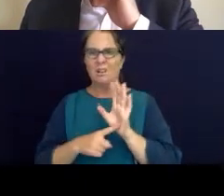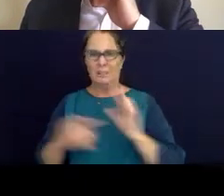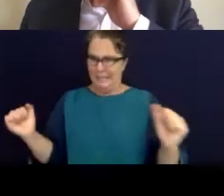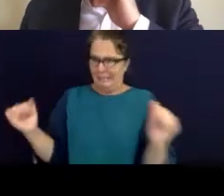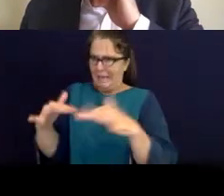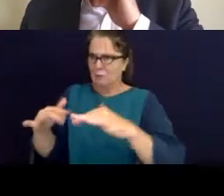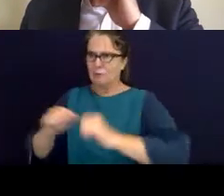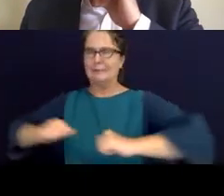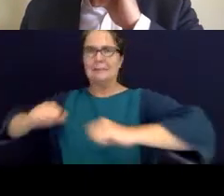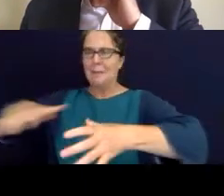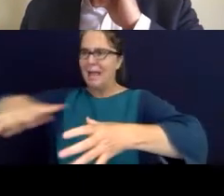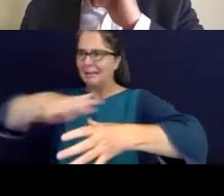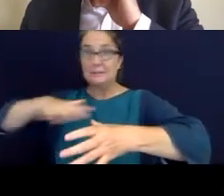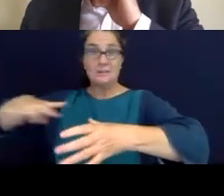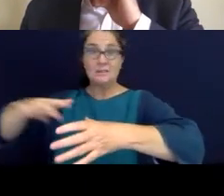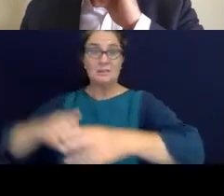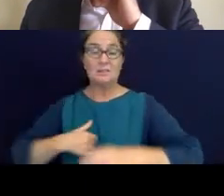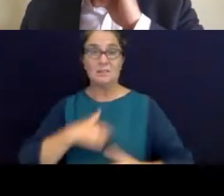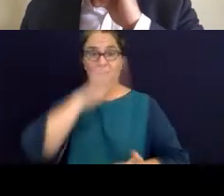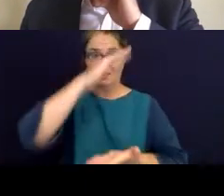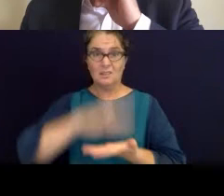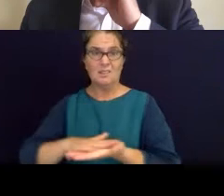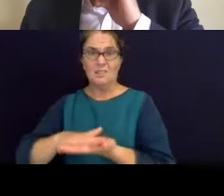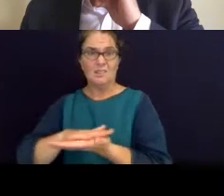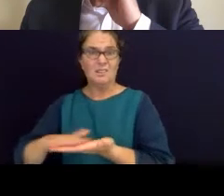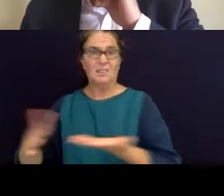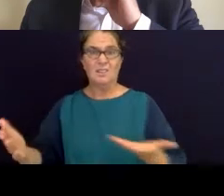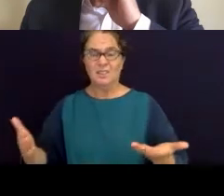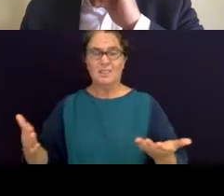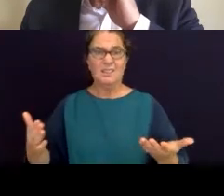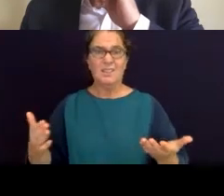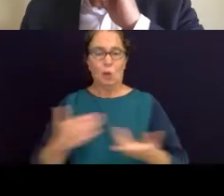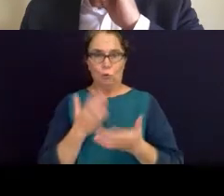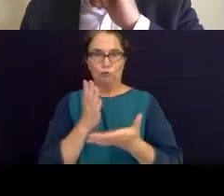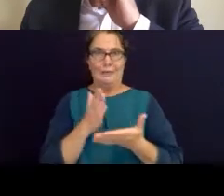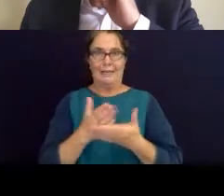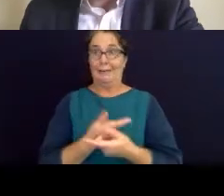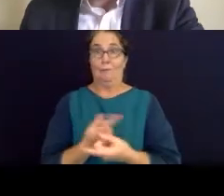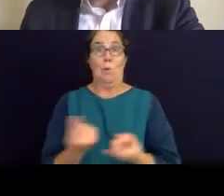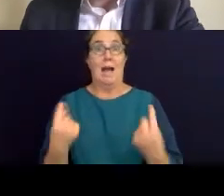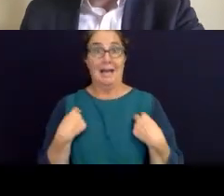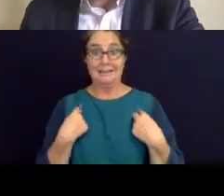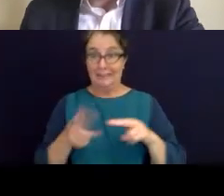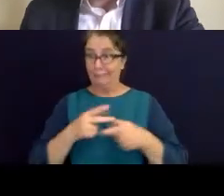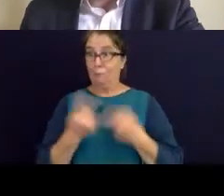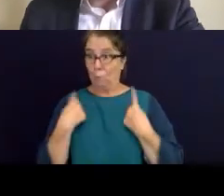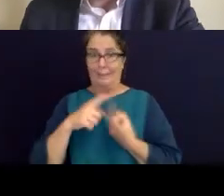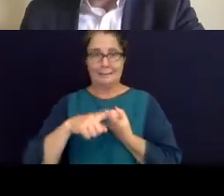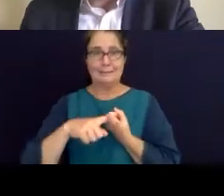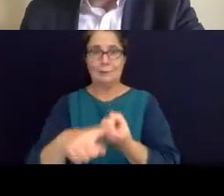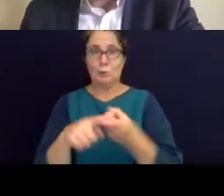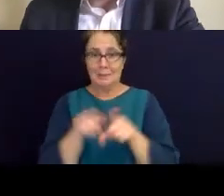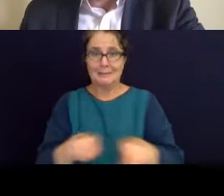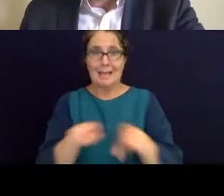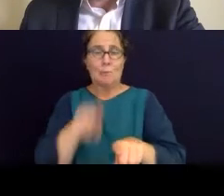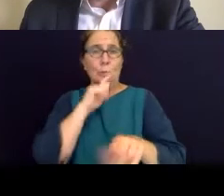are down to zero ability to regenerate and do things. So the catalyst, if we keep doing the same thing, we're going to get the same results.